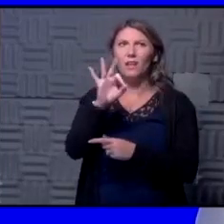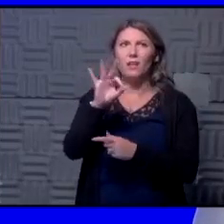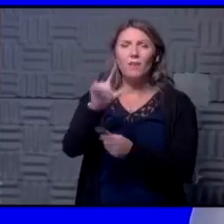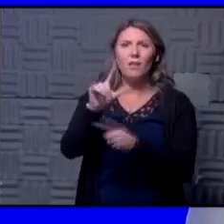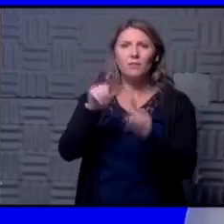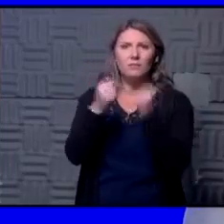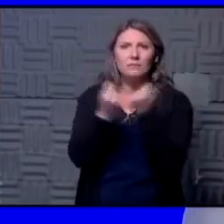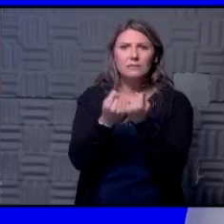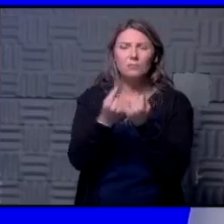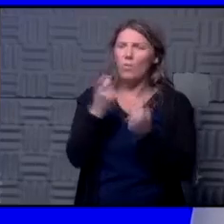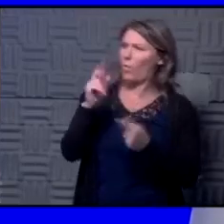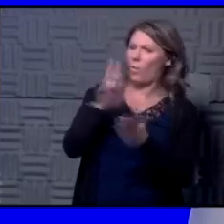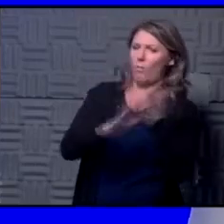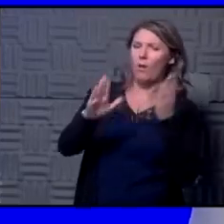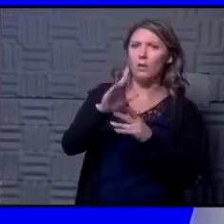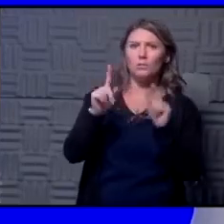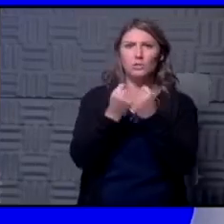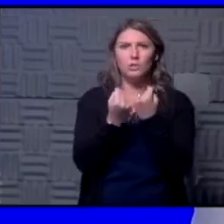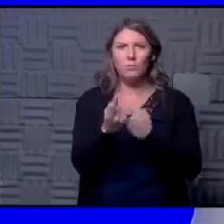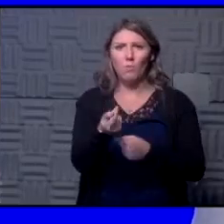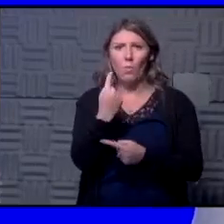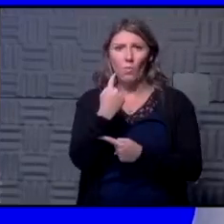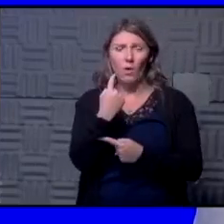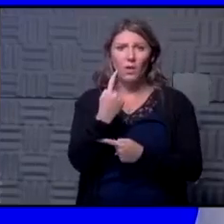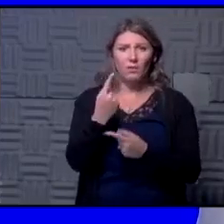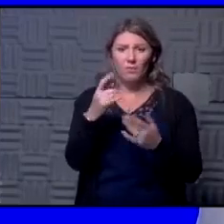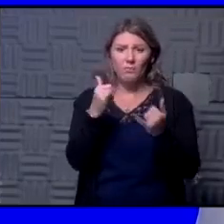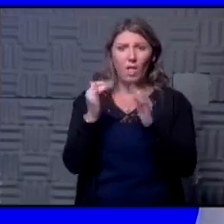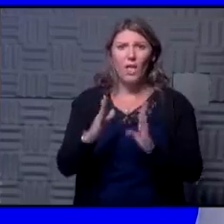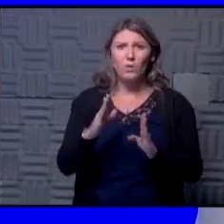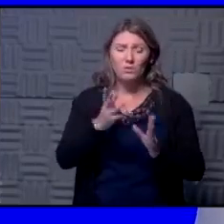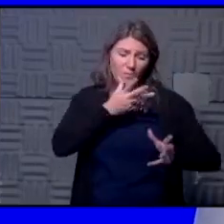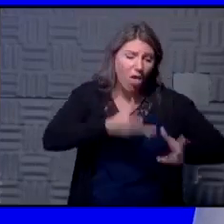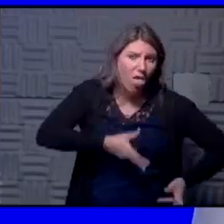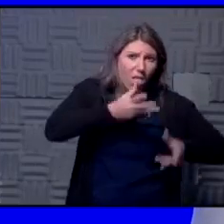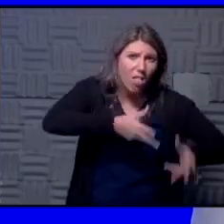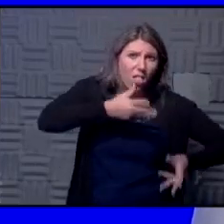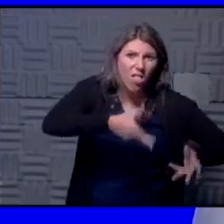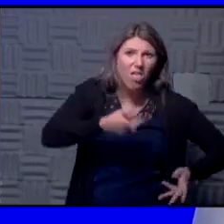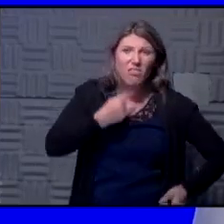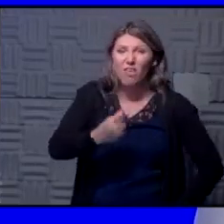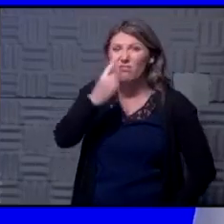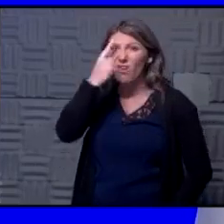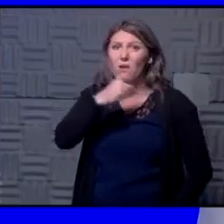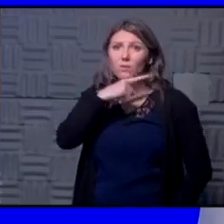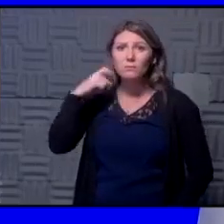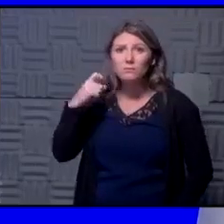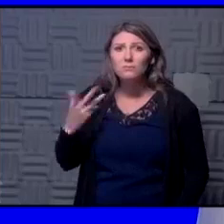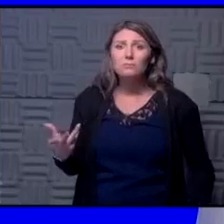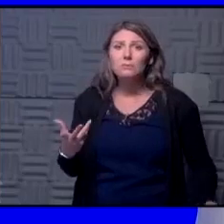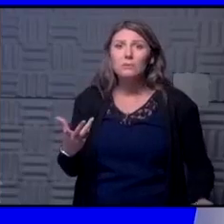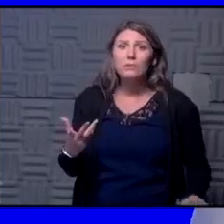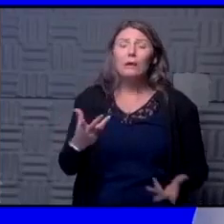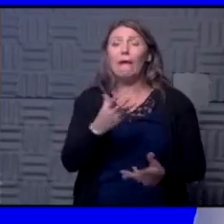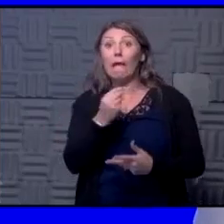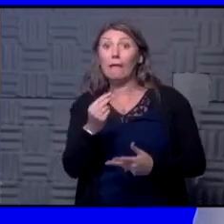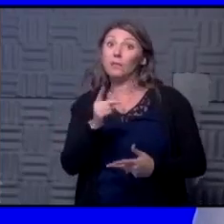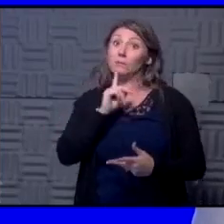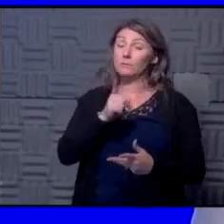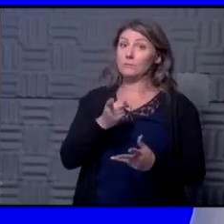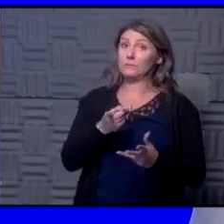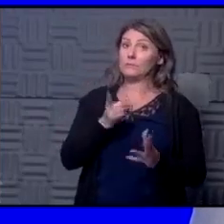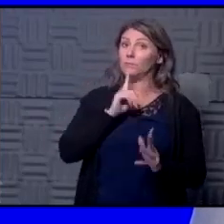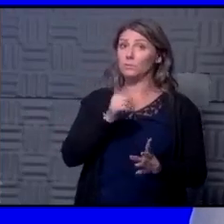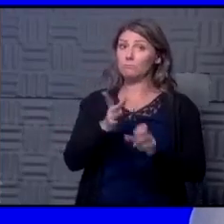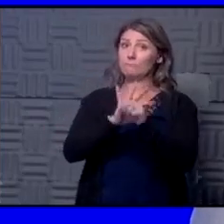a college team that one of the players was throwing up and vomiting on the sideline they thought it was just dehydration well it turned out to be covet so we